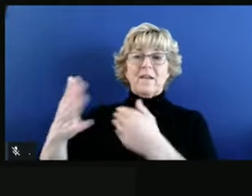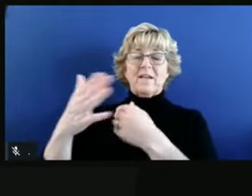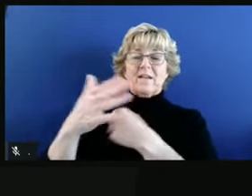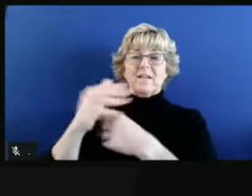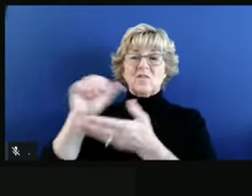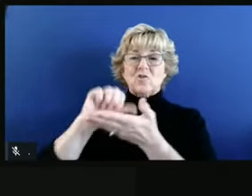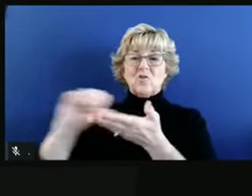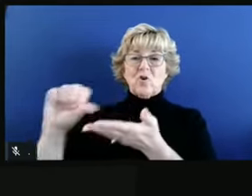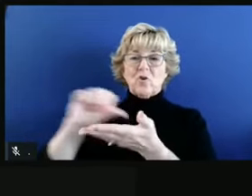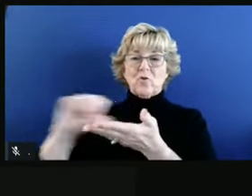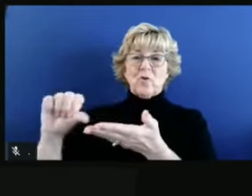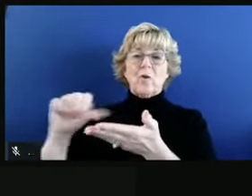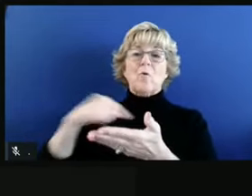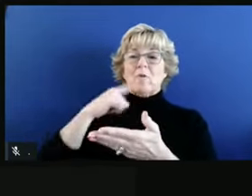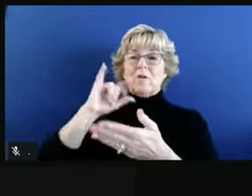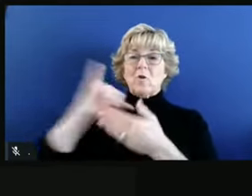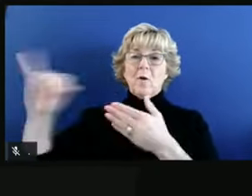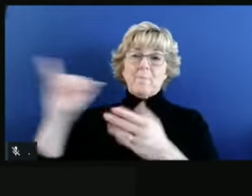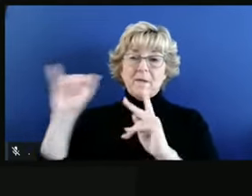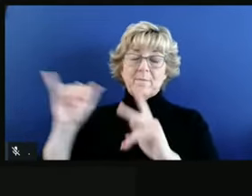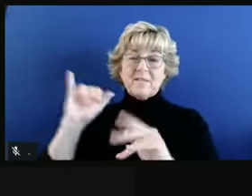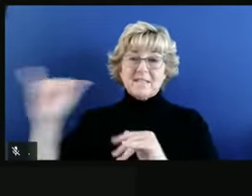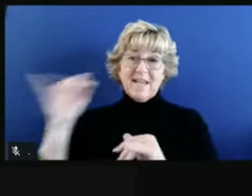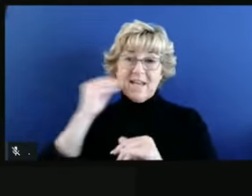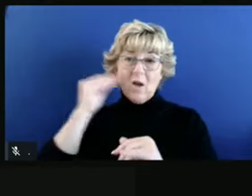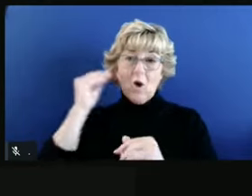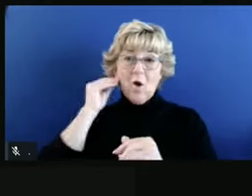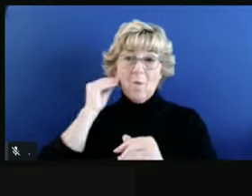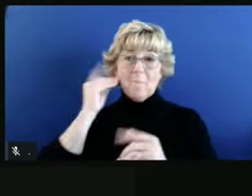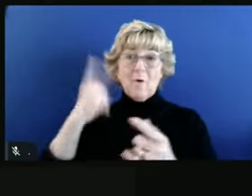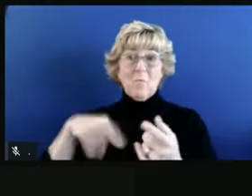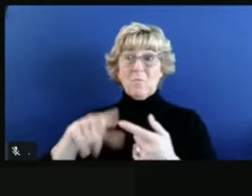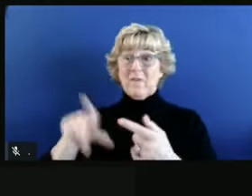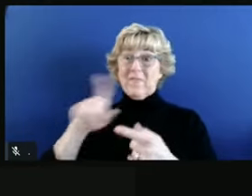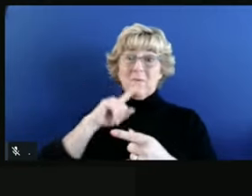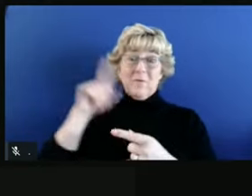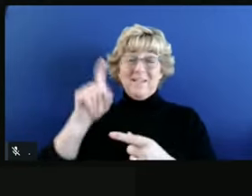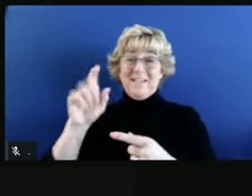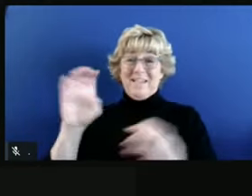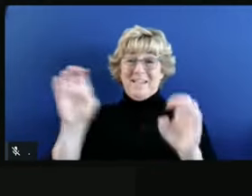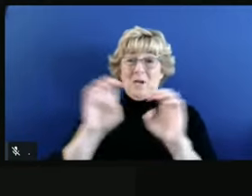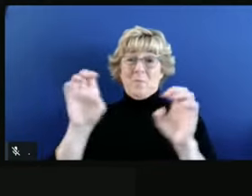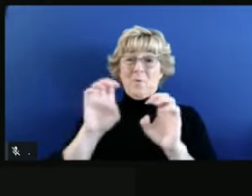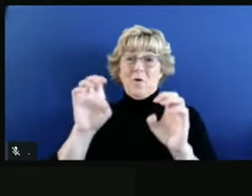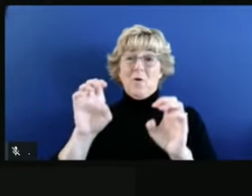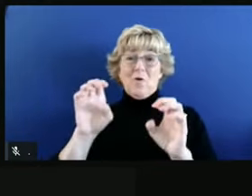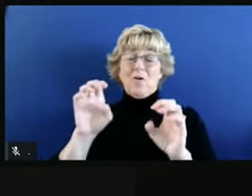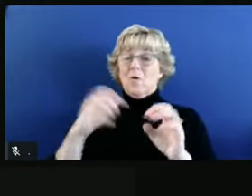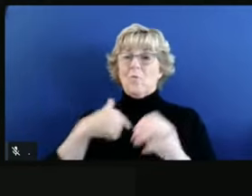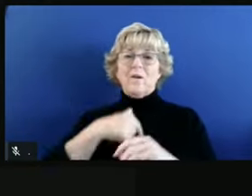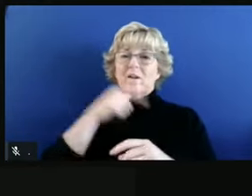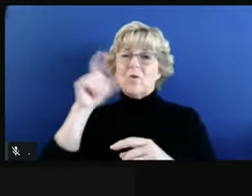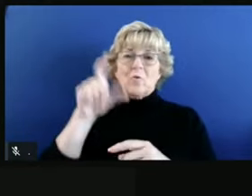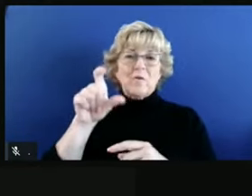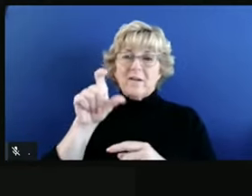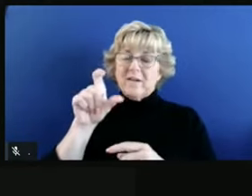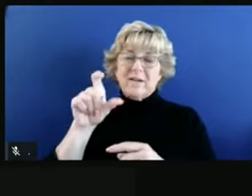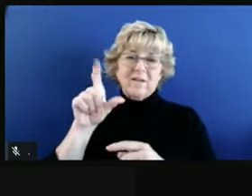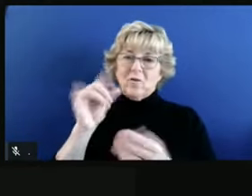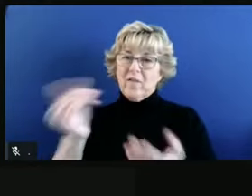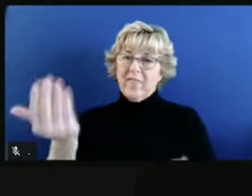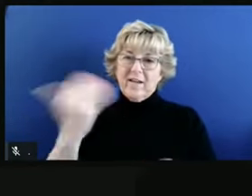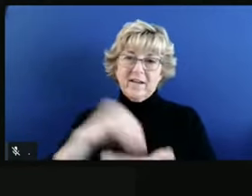encourage people to stay home, and some people stayed home when they needed emergency care. We don't want to see that happen again. So we,